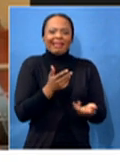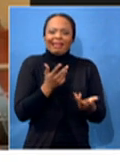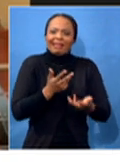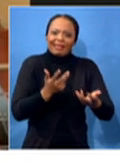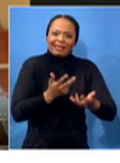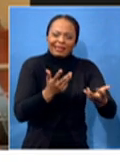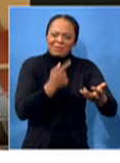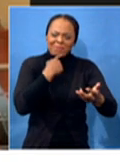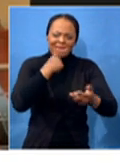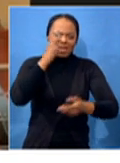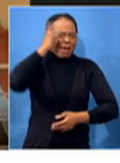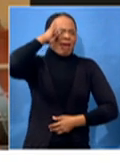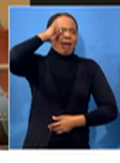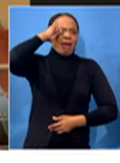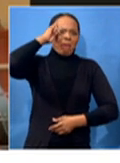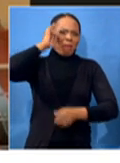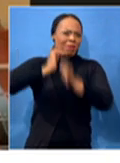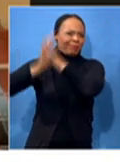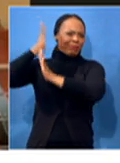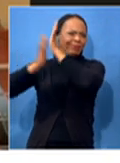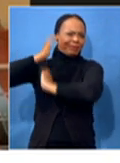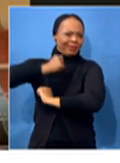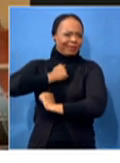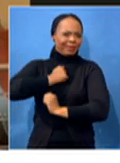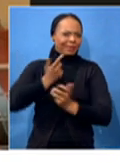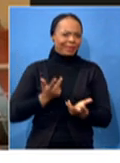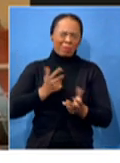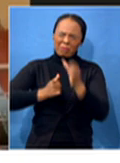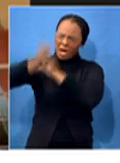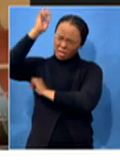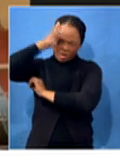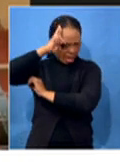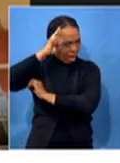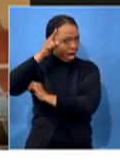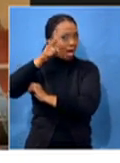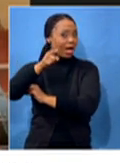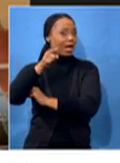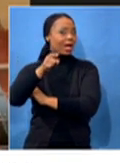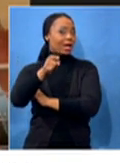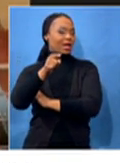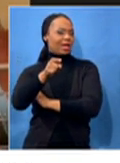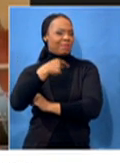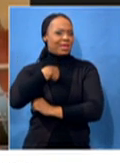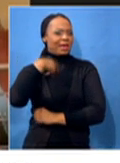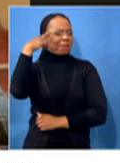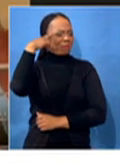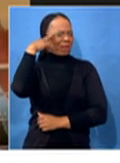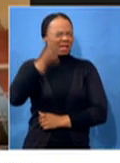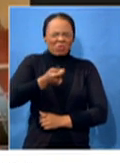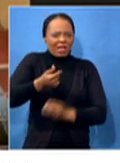us back, you know. And then I remember, you know, a certain part of the small incident.